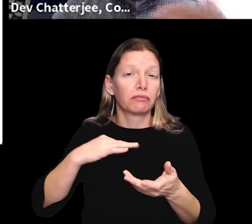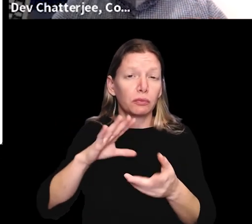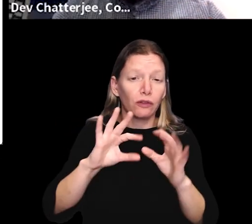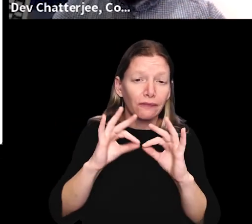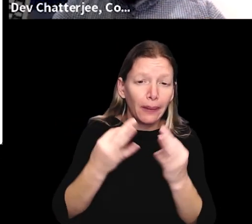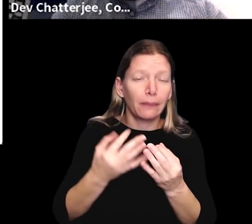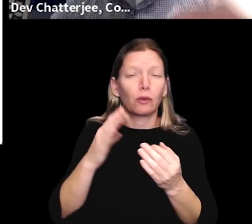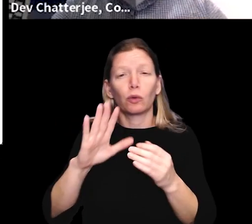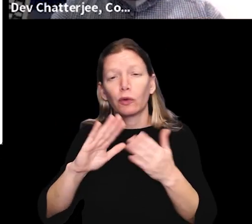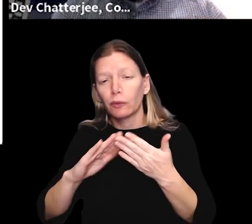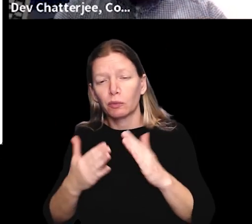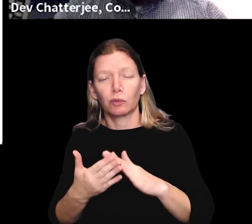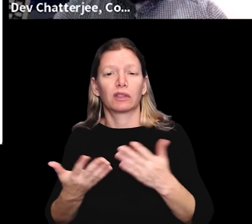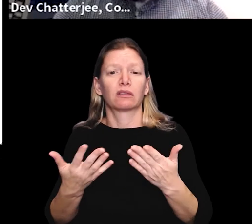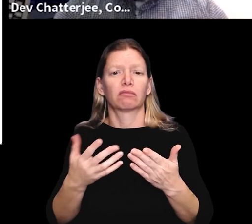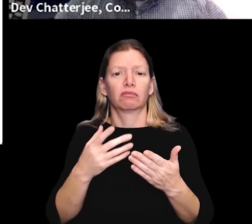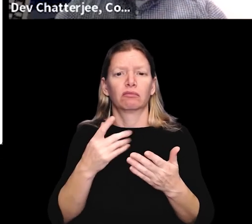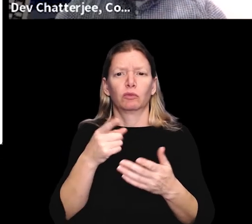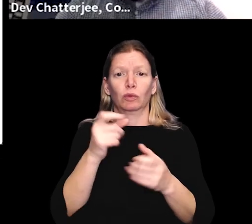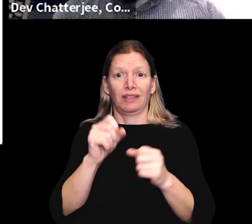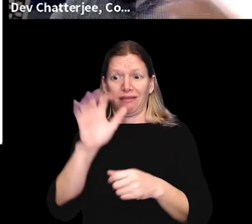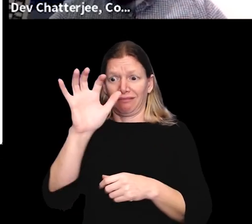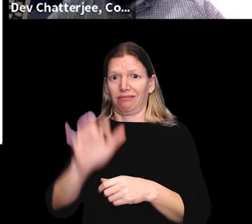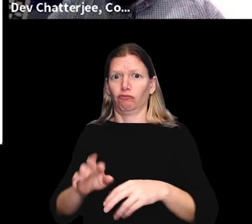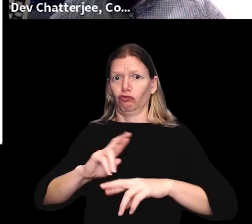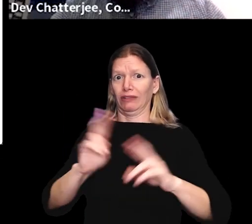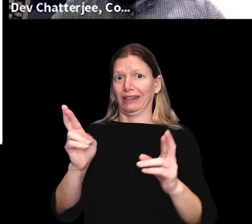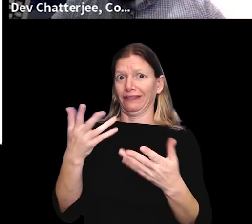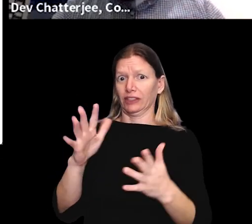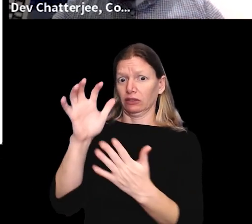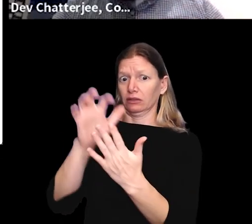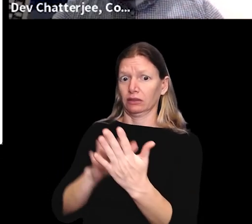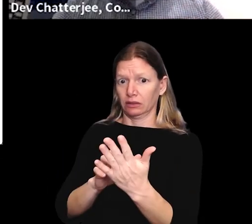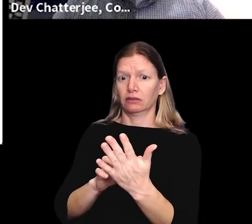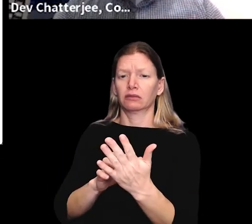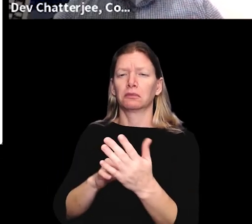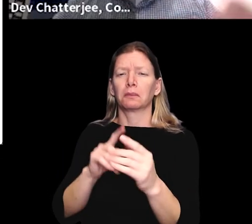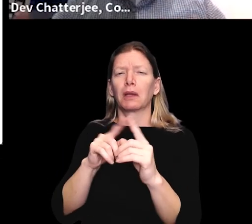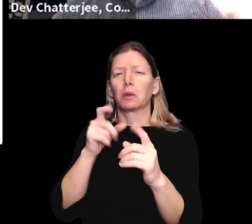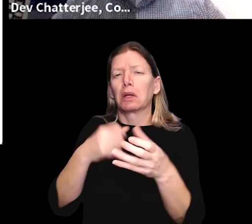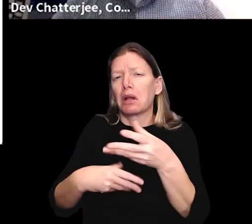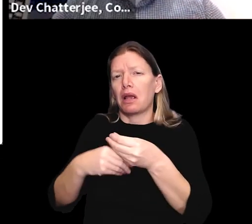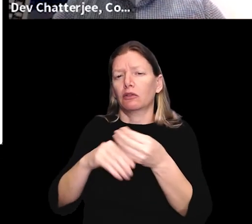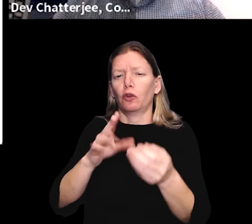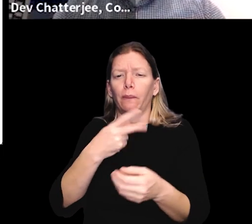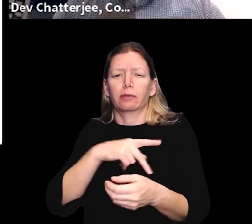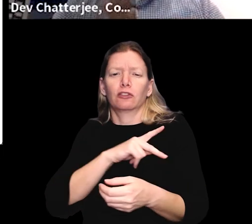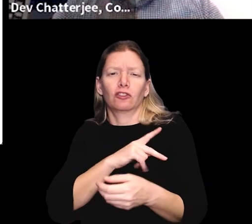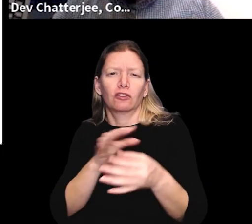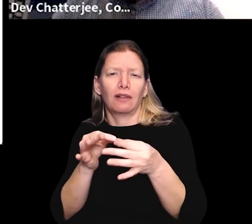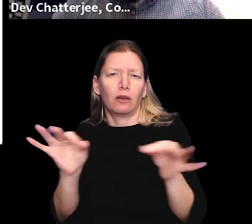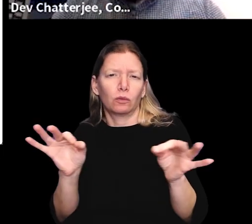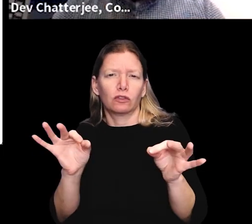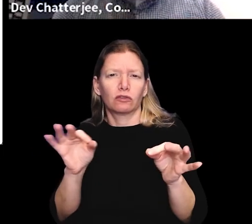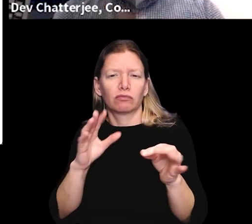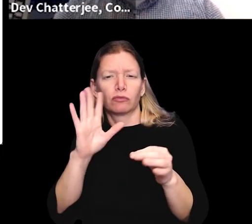you or your family or your community. Um, so you can, you can use the pre-populated text. Um, like I said, it's, uh, always